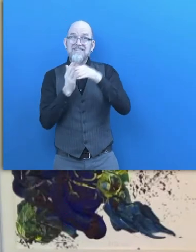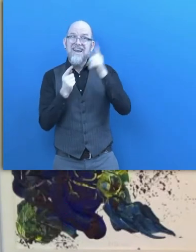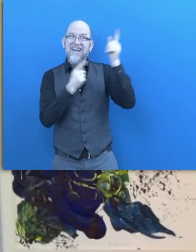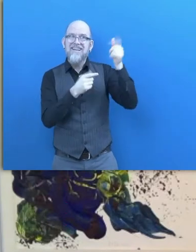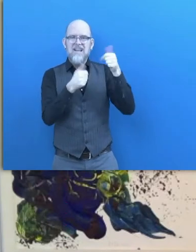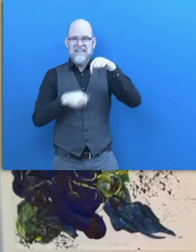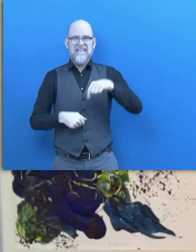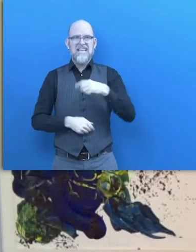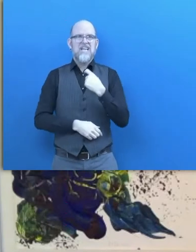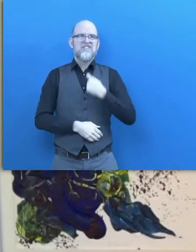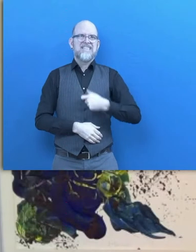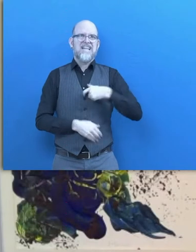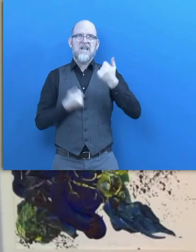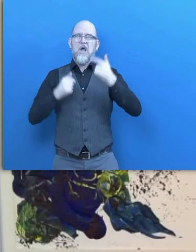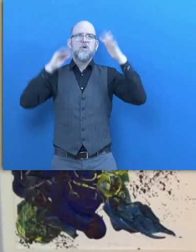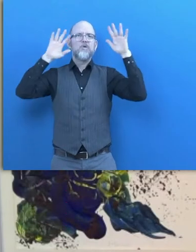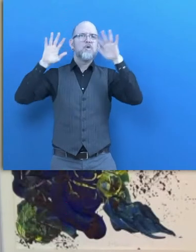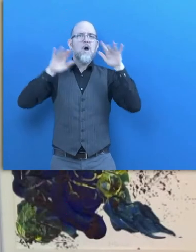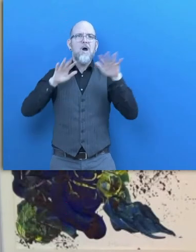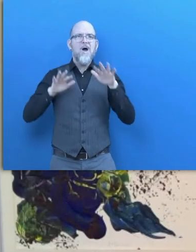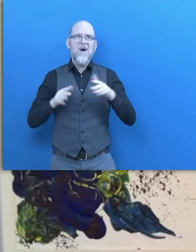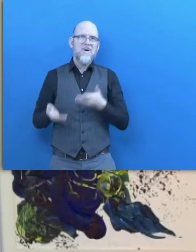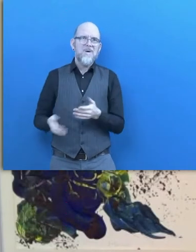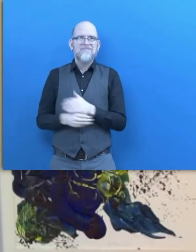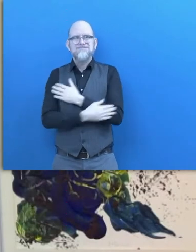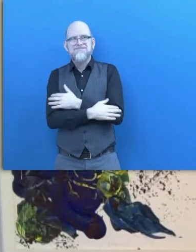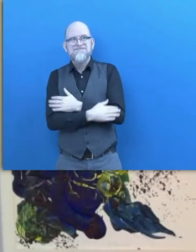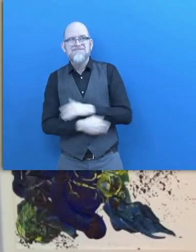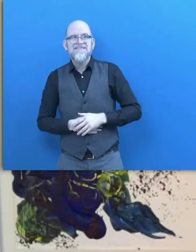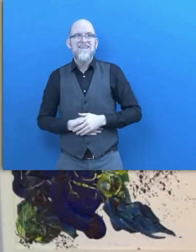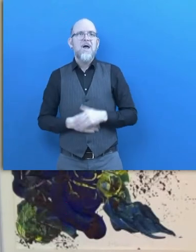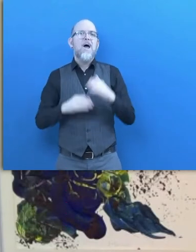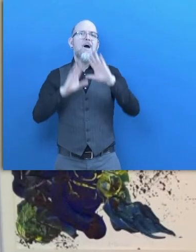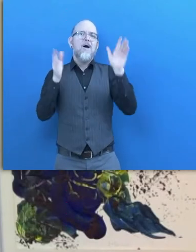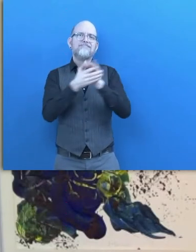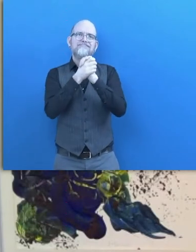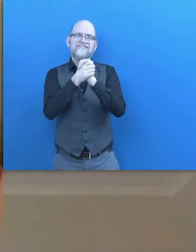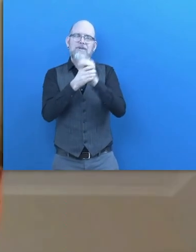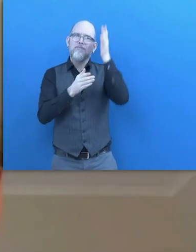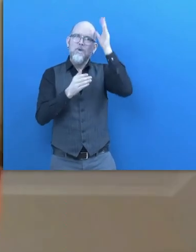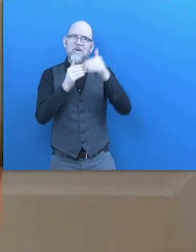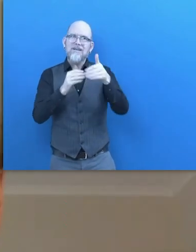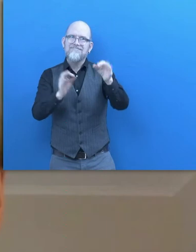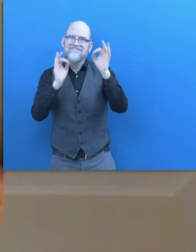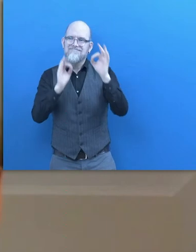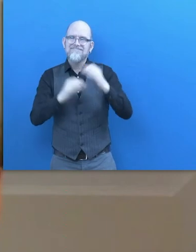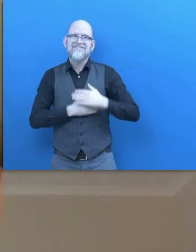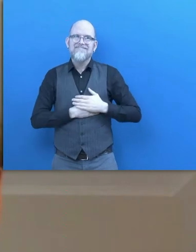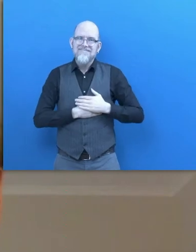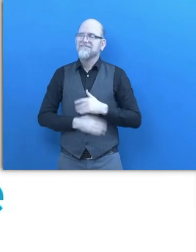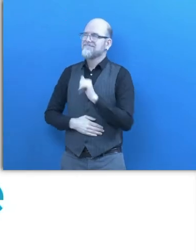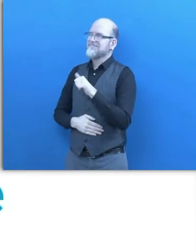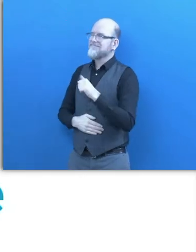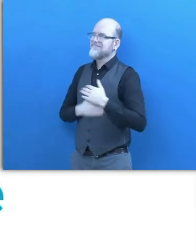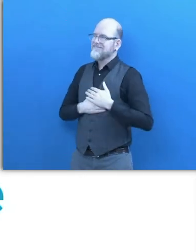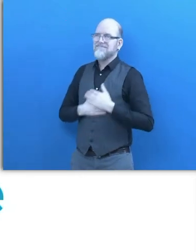And, yeah, best of luck for all the future. Thank you. Bye. Thank you very much. Same to you.